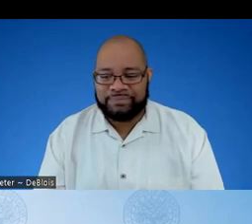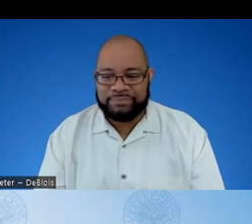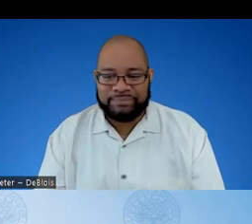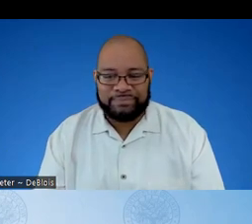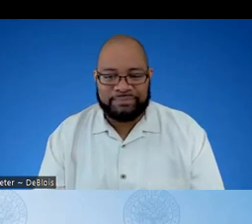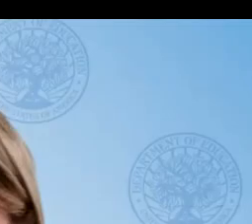Bye. Bye.